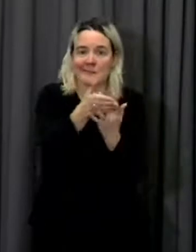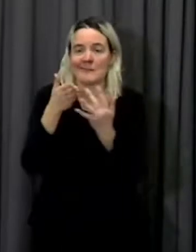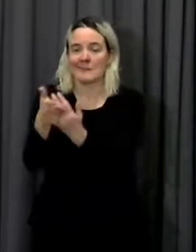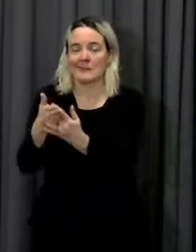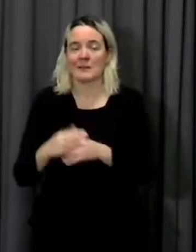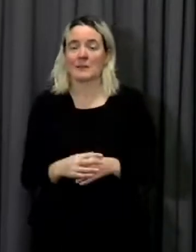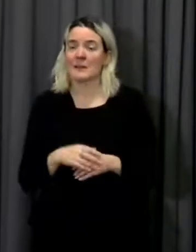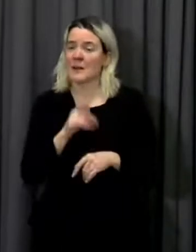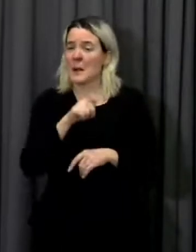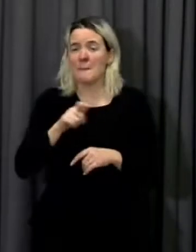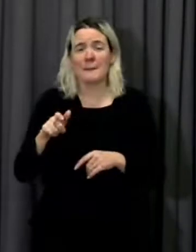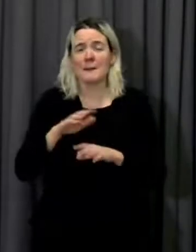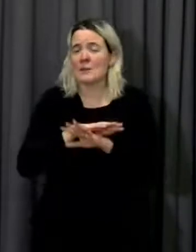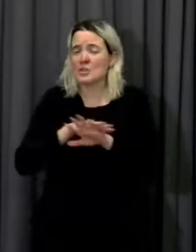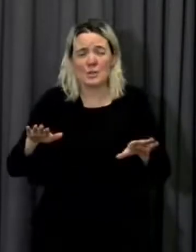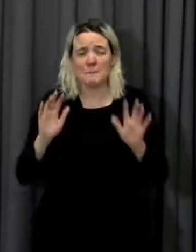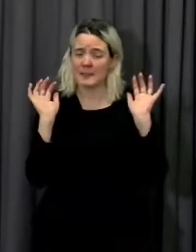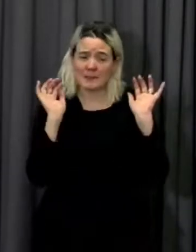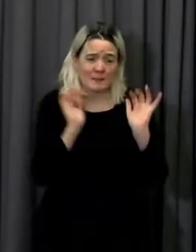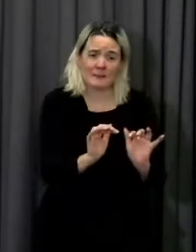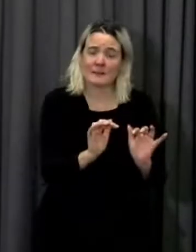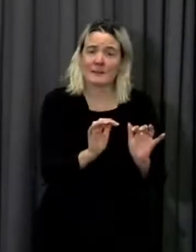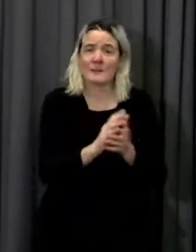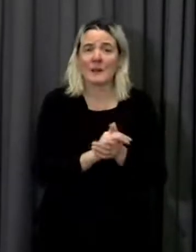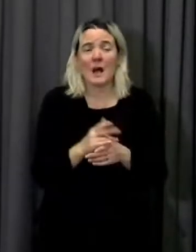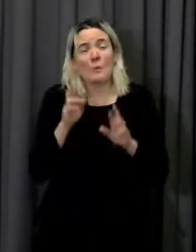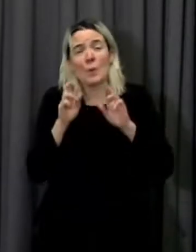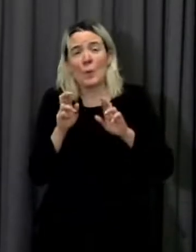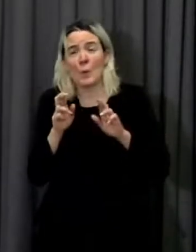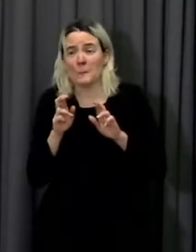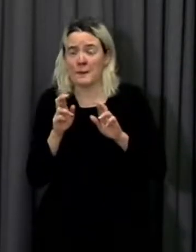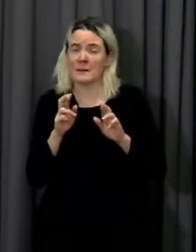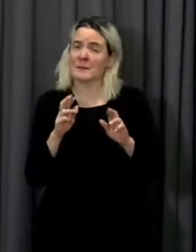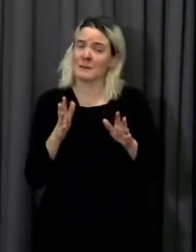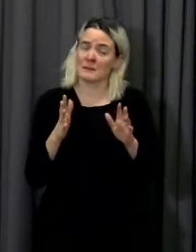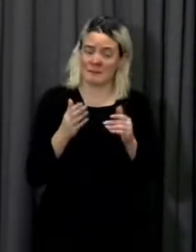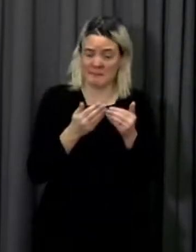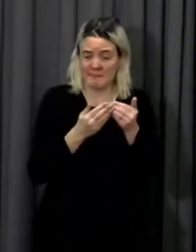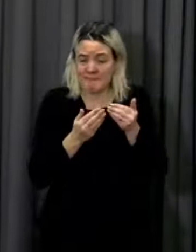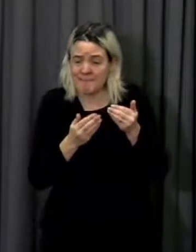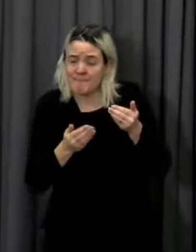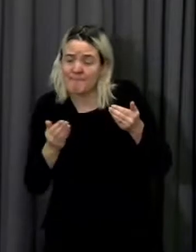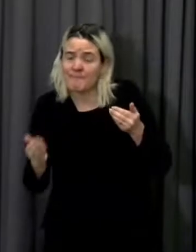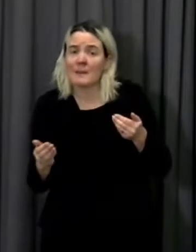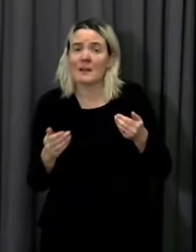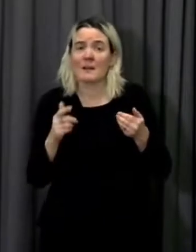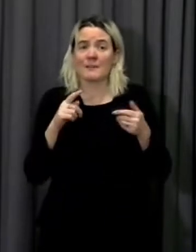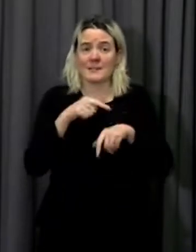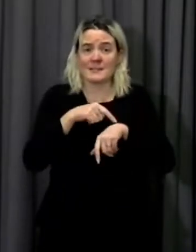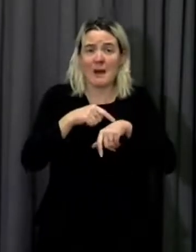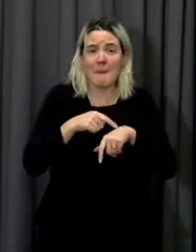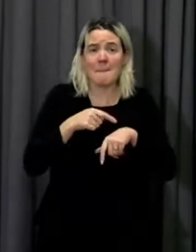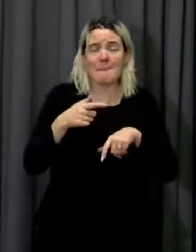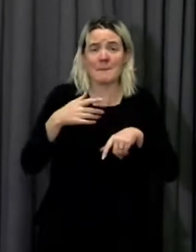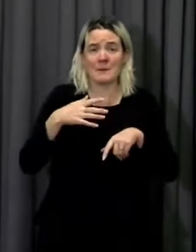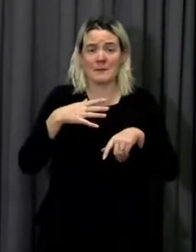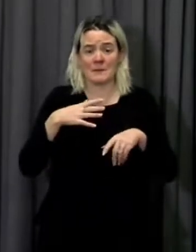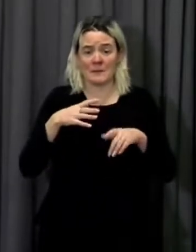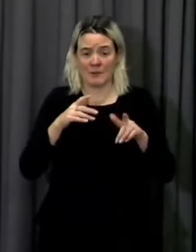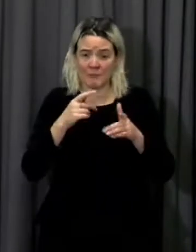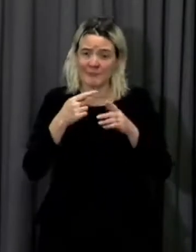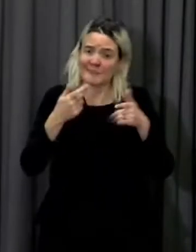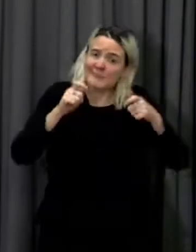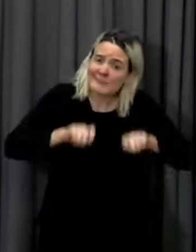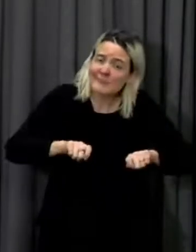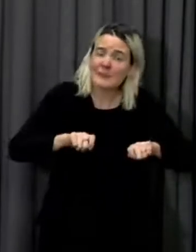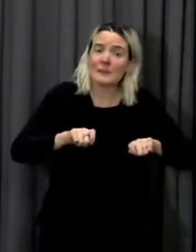you know hopefully we haven't got a long time left now to to really live through the rest of these dark days that we're living through